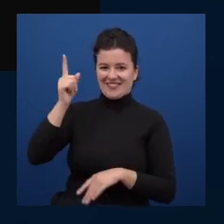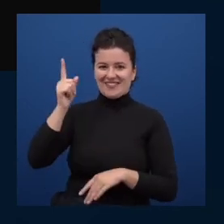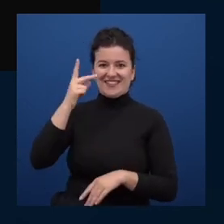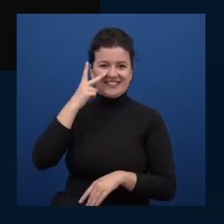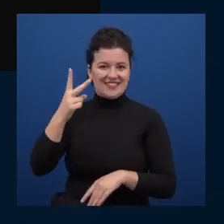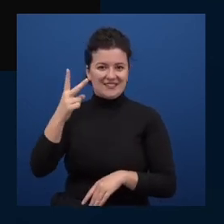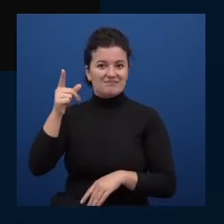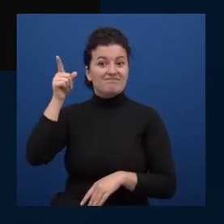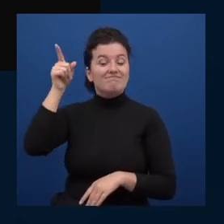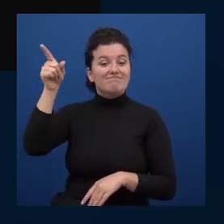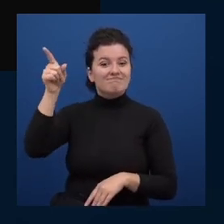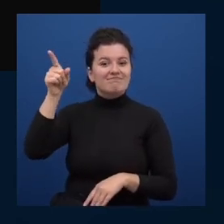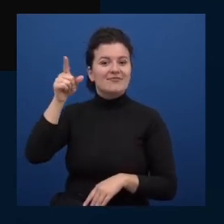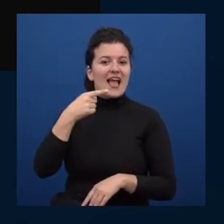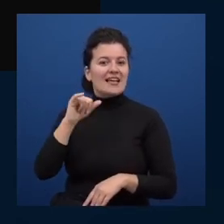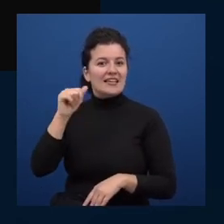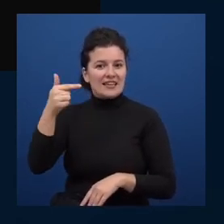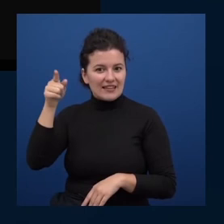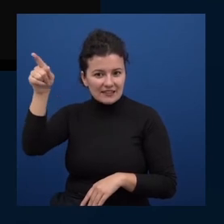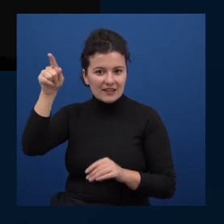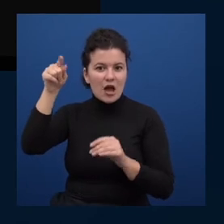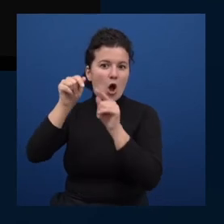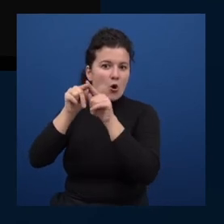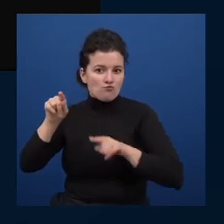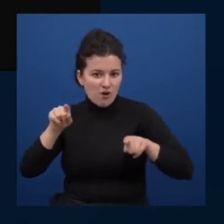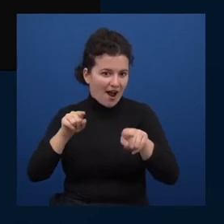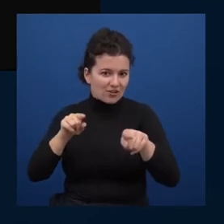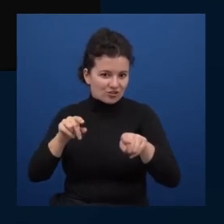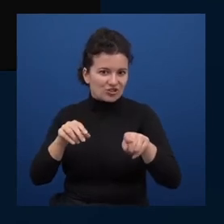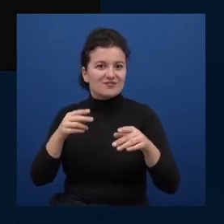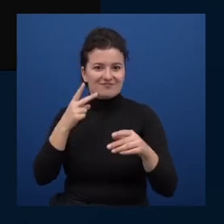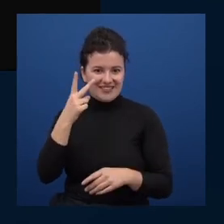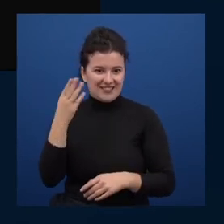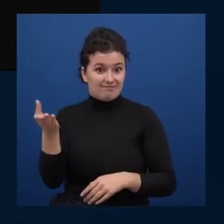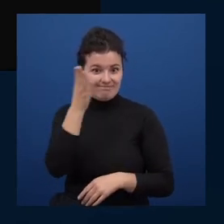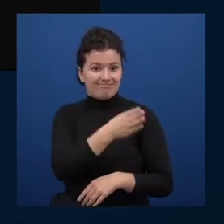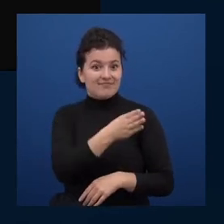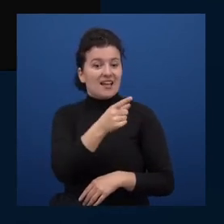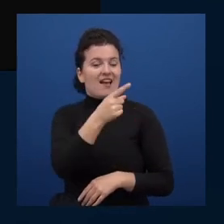information and my branch over here i have my blood sugar